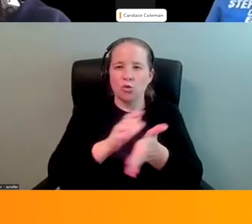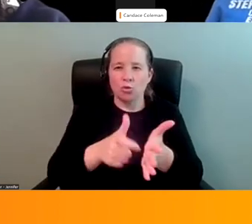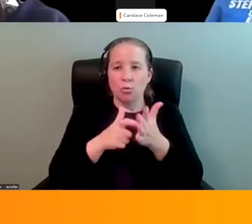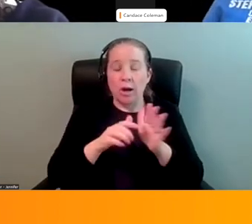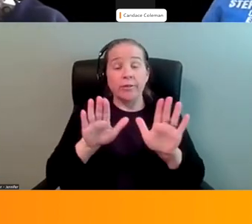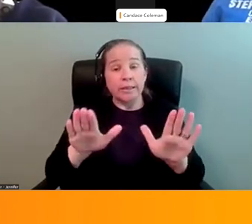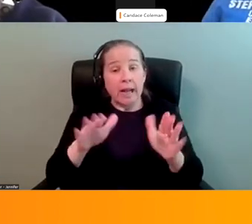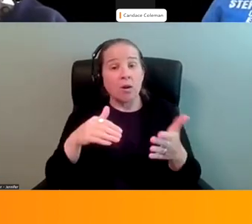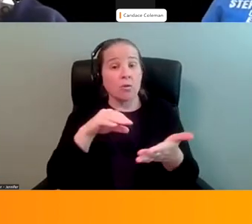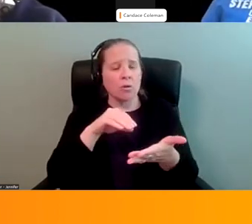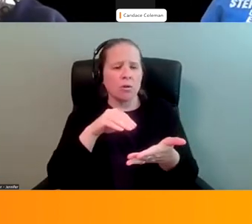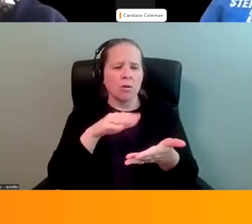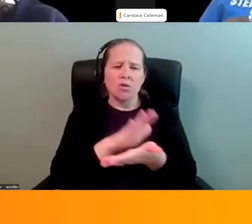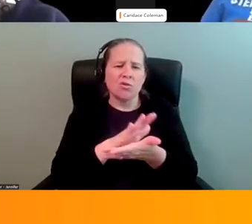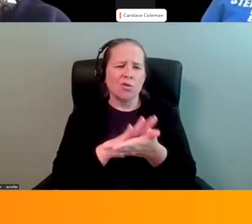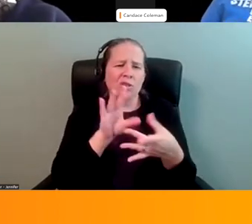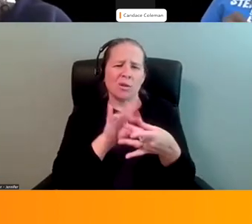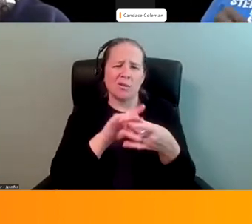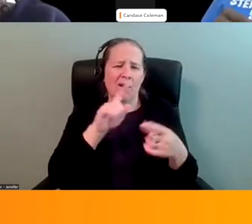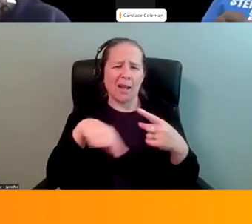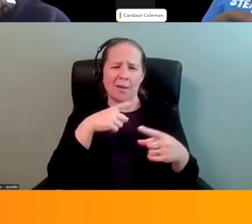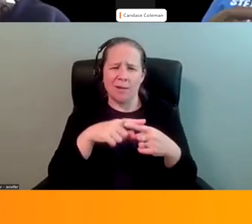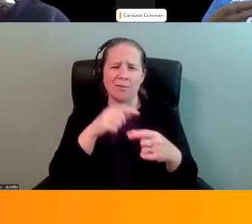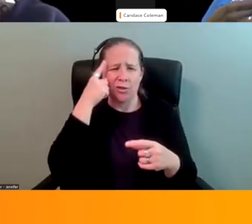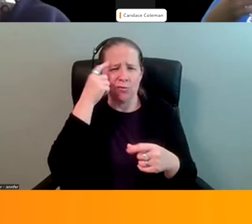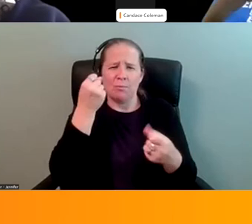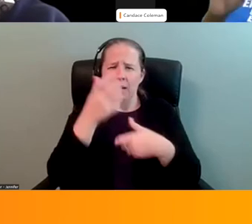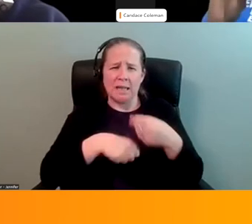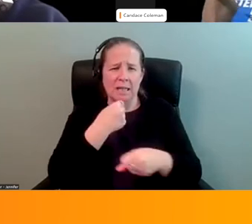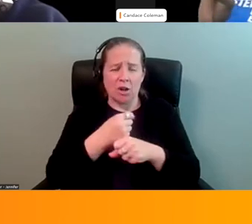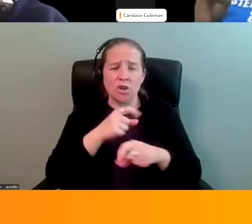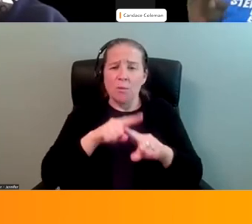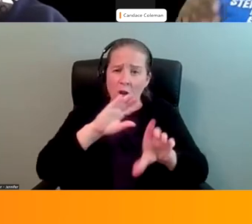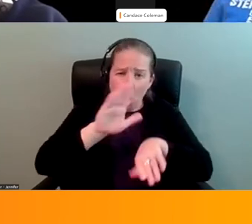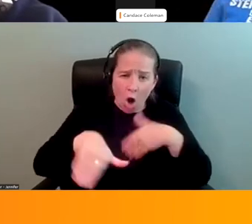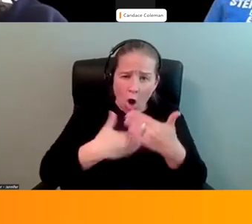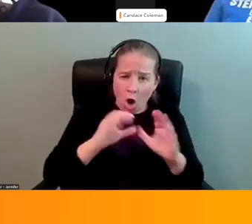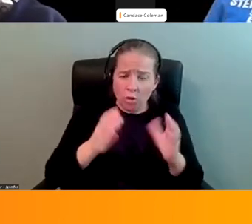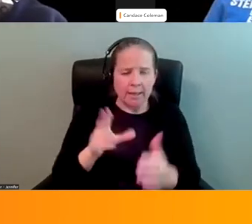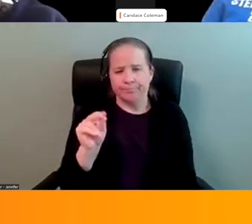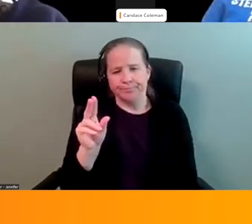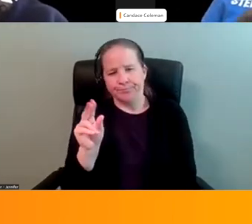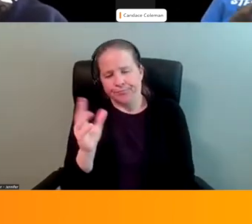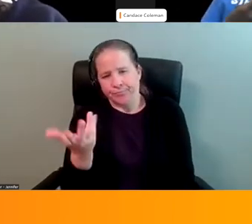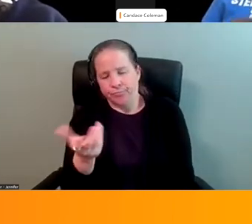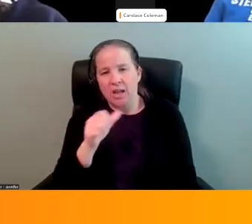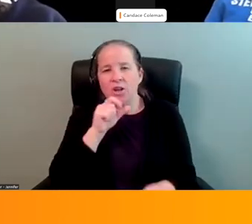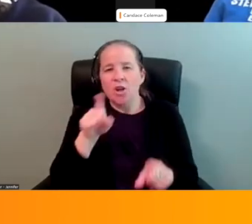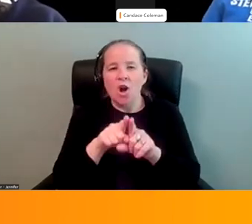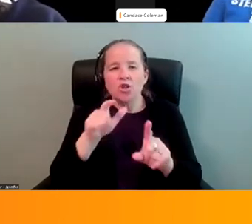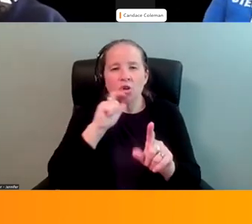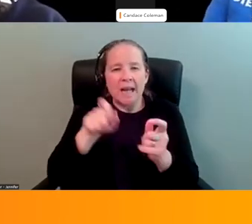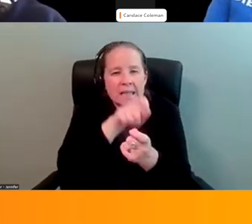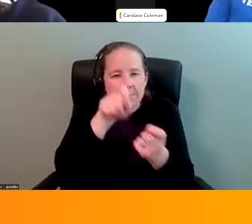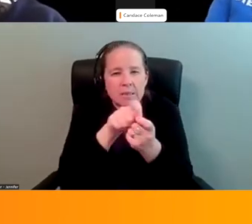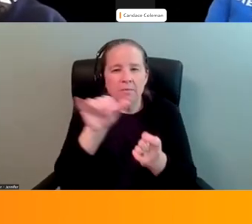schools have been addressing this for years, but could I say every class does? No, they weren't doing that. And it wasn't as pointed as it is